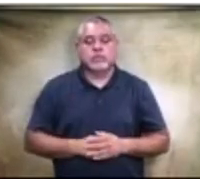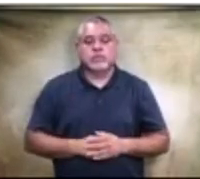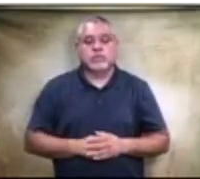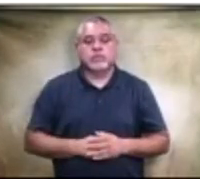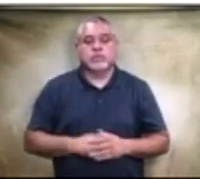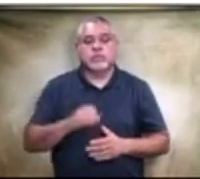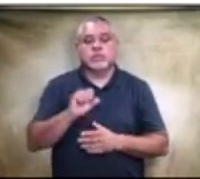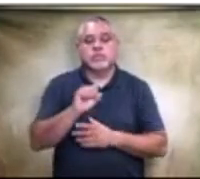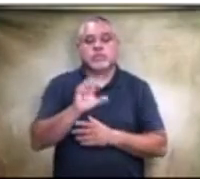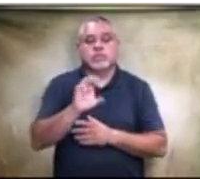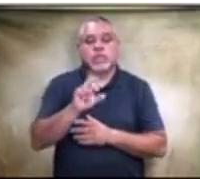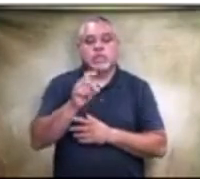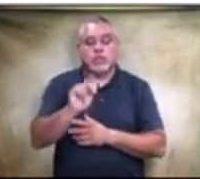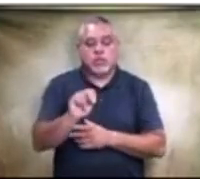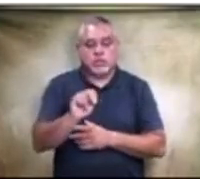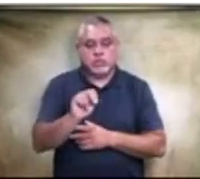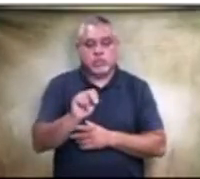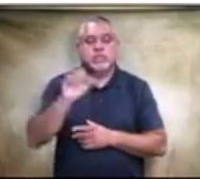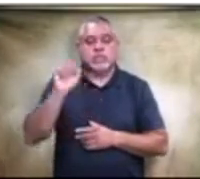Ms. Saladon? Yes.